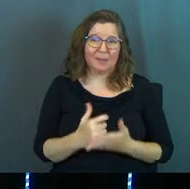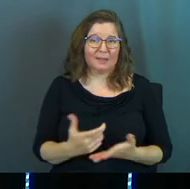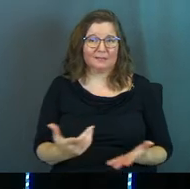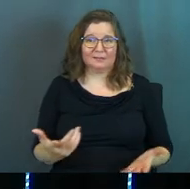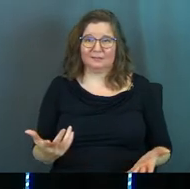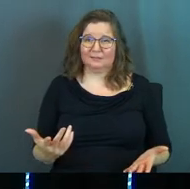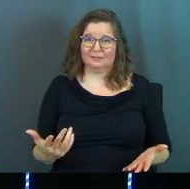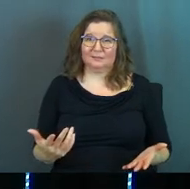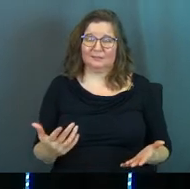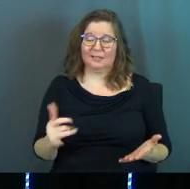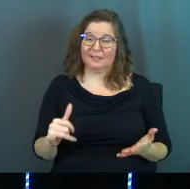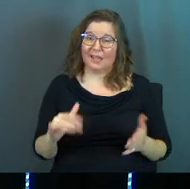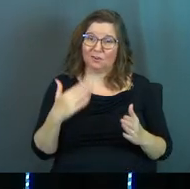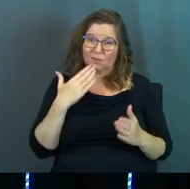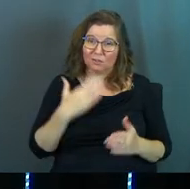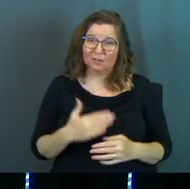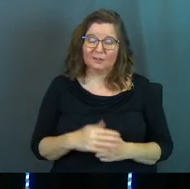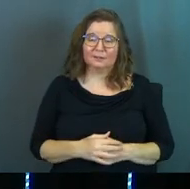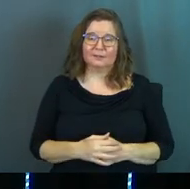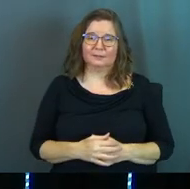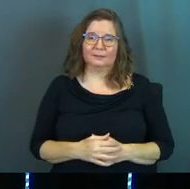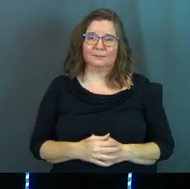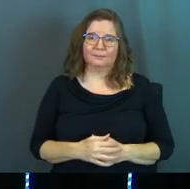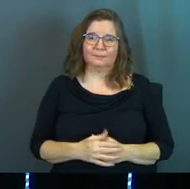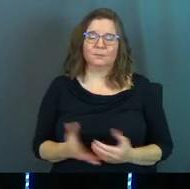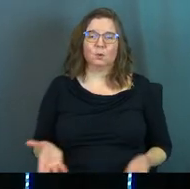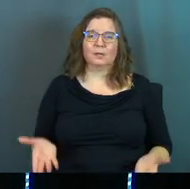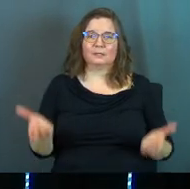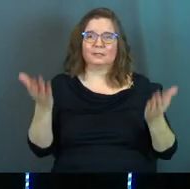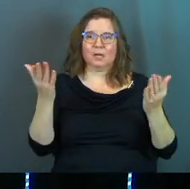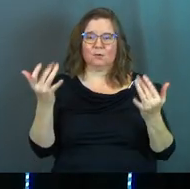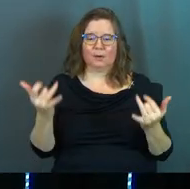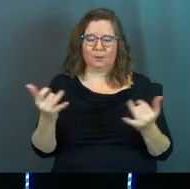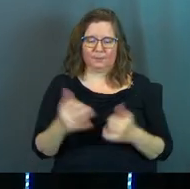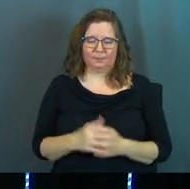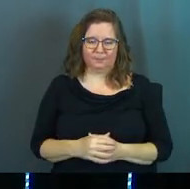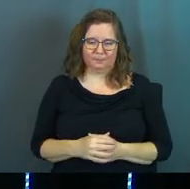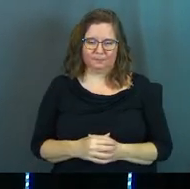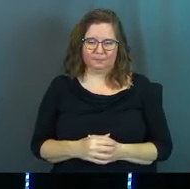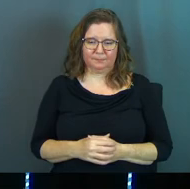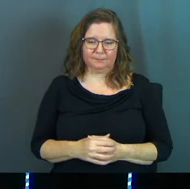And can we say amen? Isn't that good? Why don't you guys stand right now?